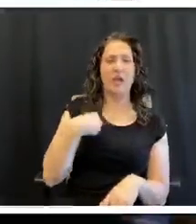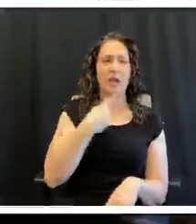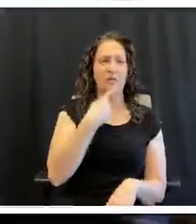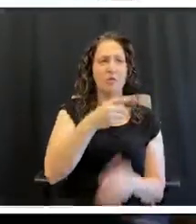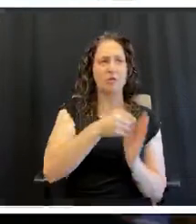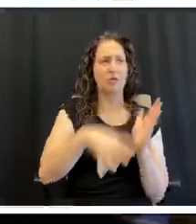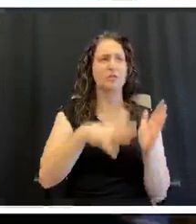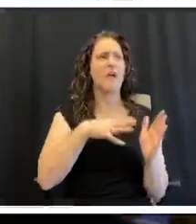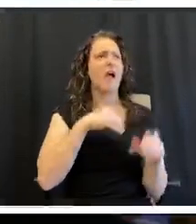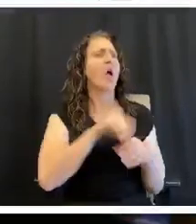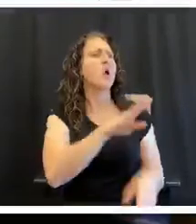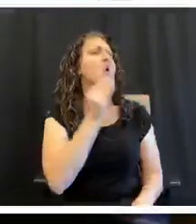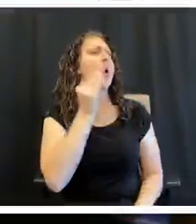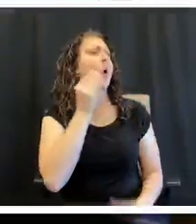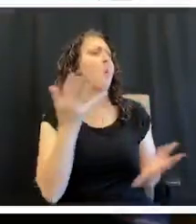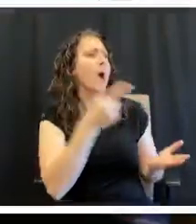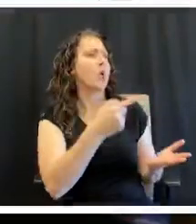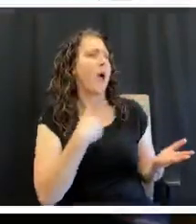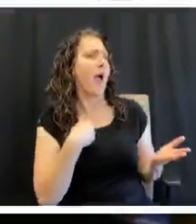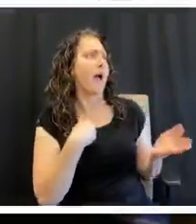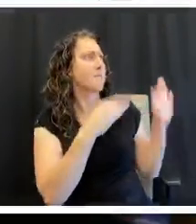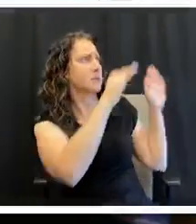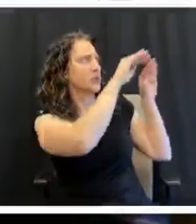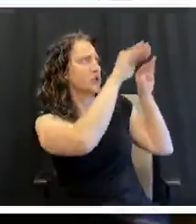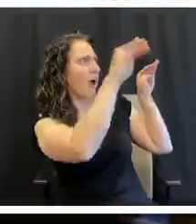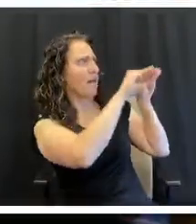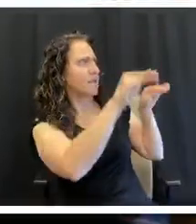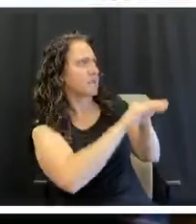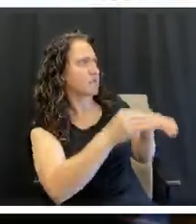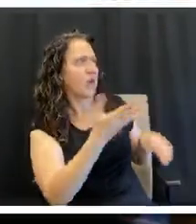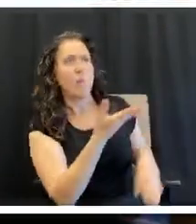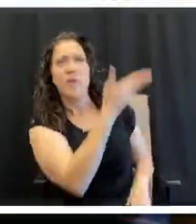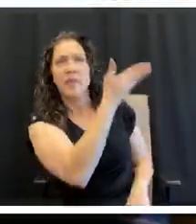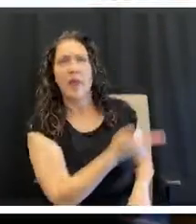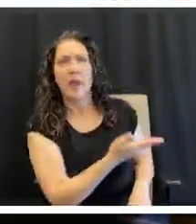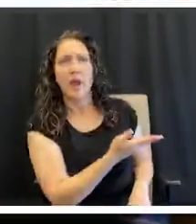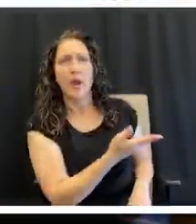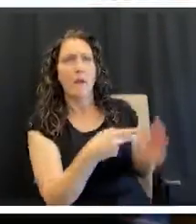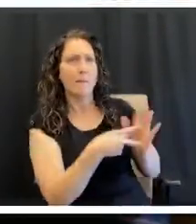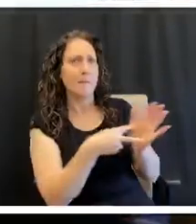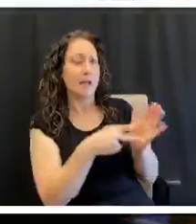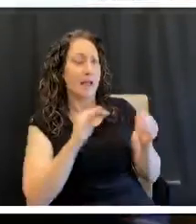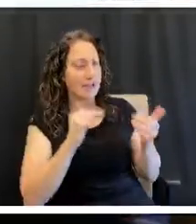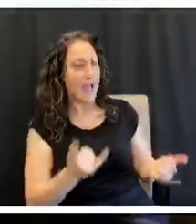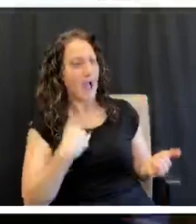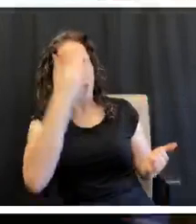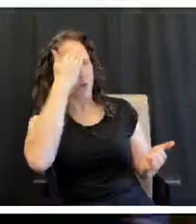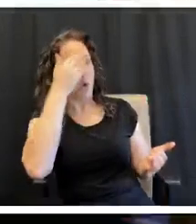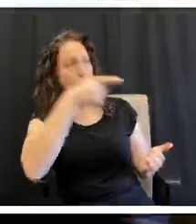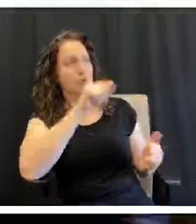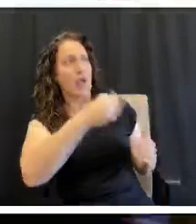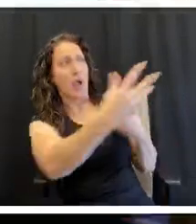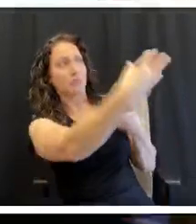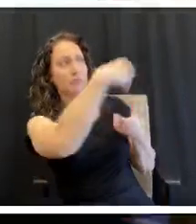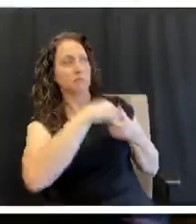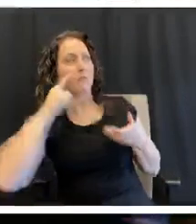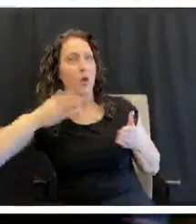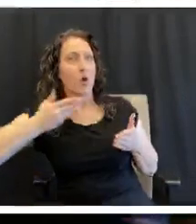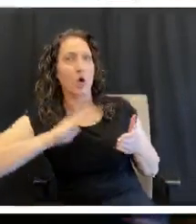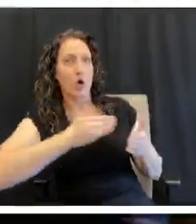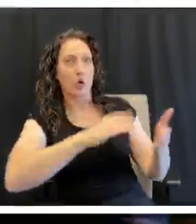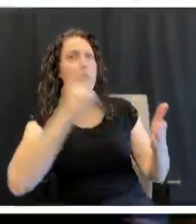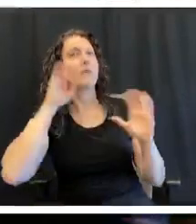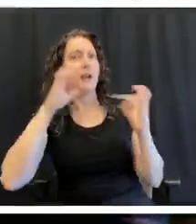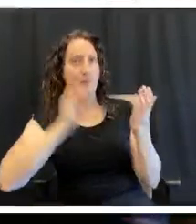home and show me what was in their pantries at home so we could identify things they could use to cook with at home for their class